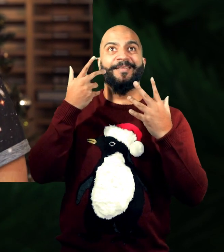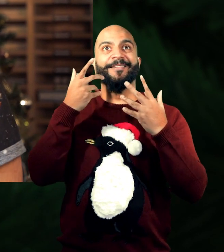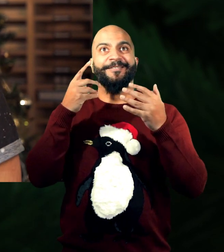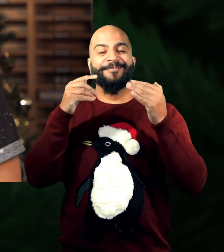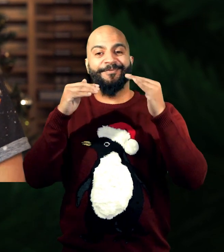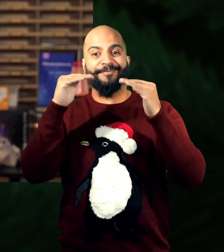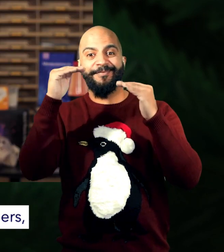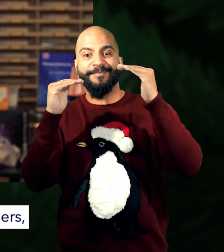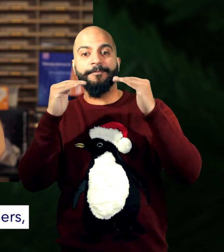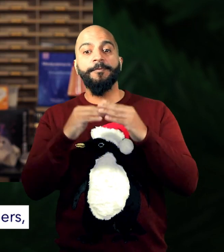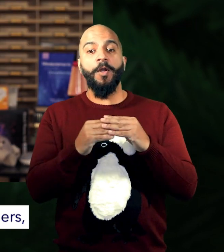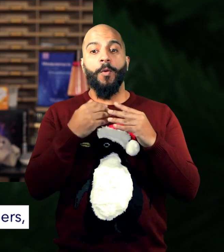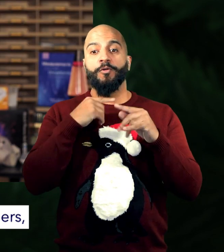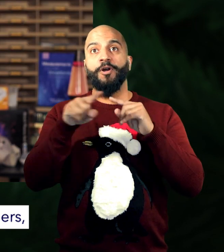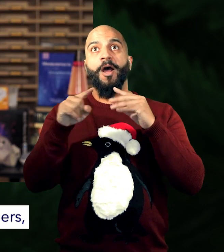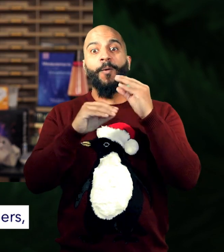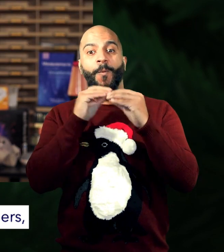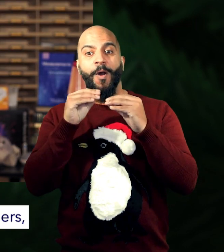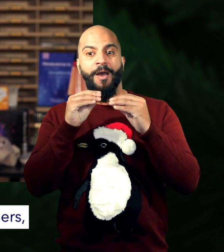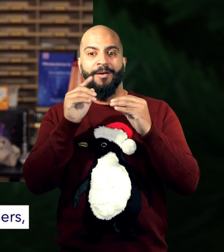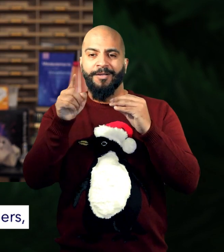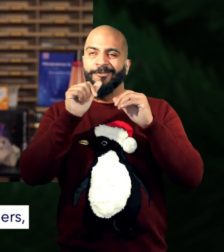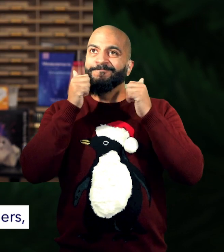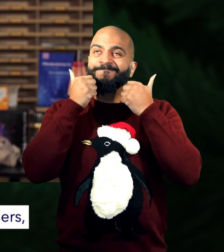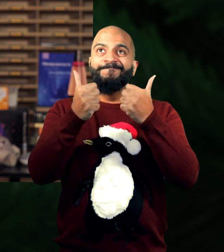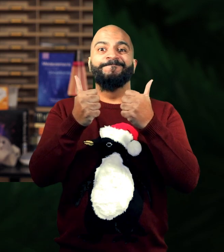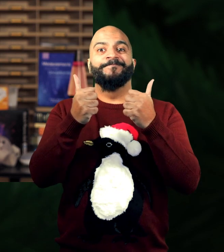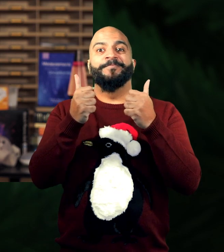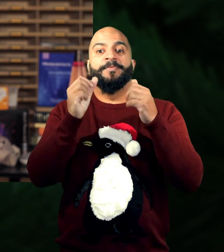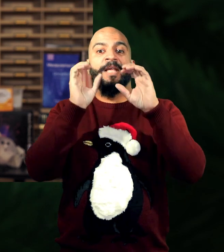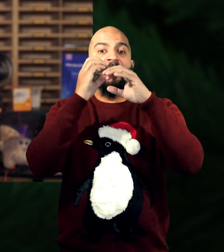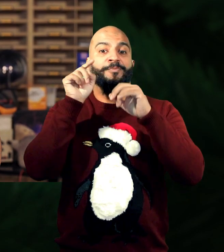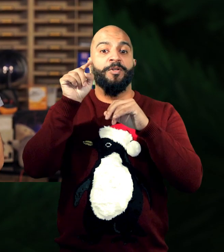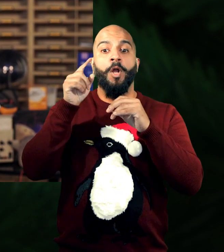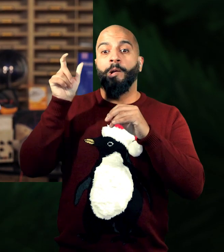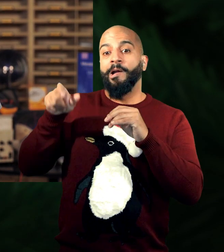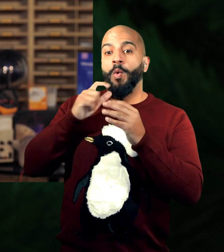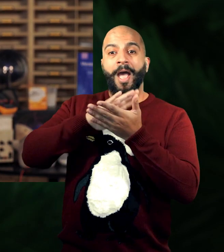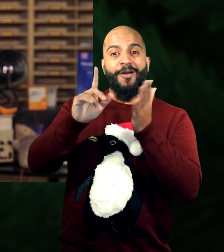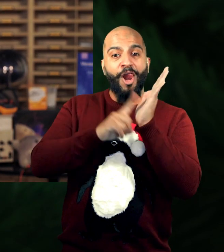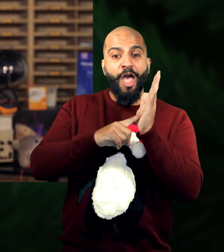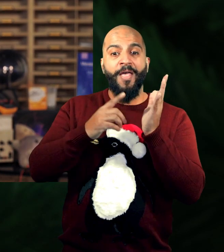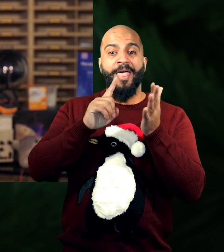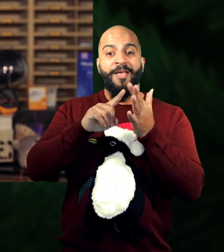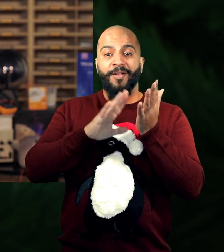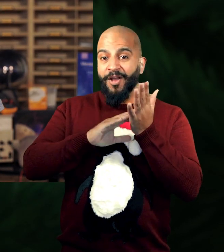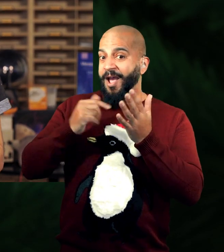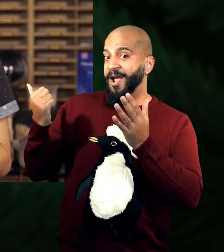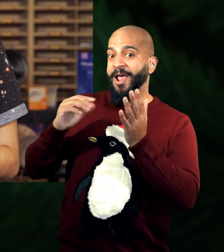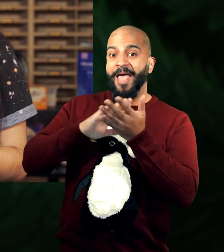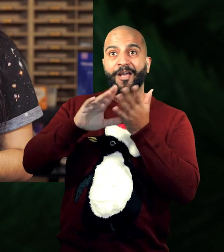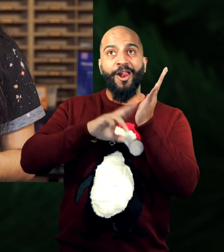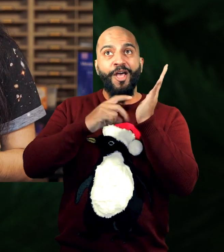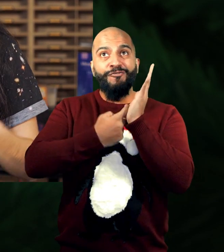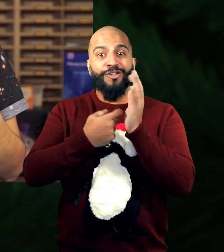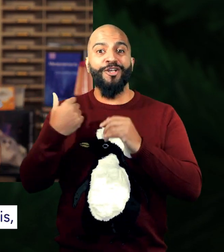stars. So, thanks to the works of some incredible astronomers, among them Henrietta Leavitt, Erna Hertzsprung, and Henry